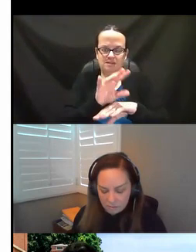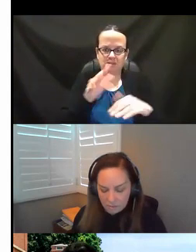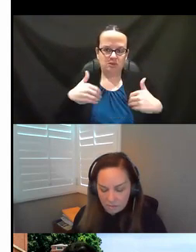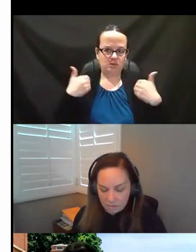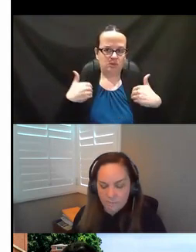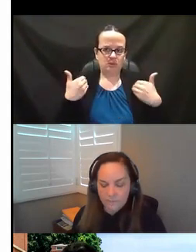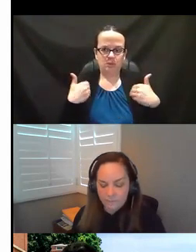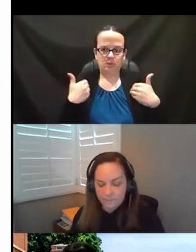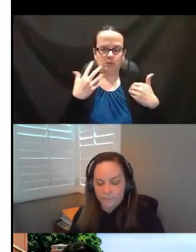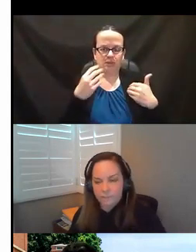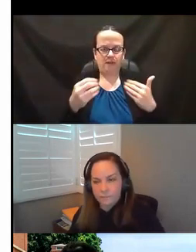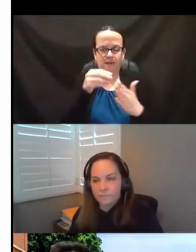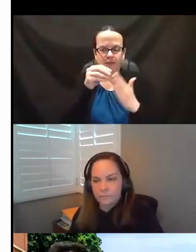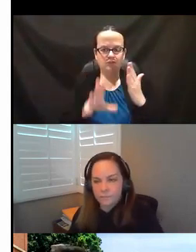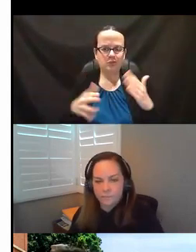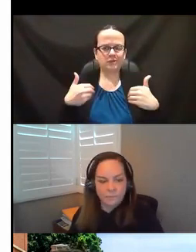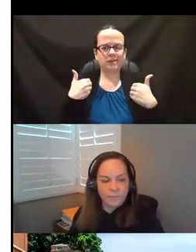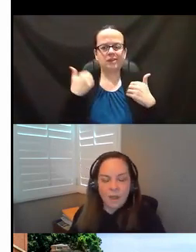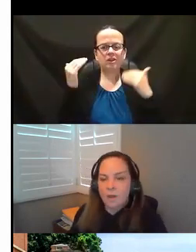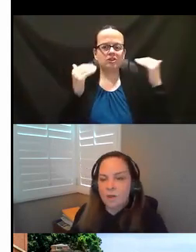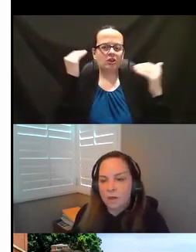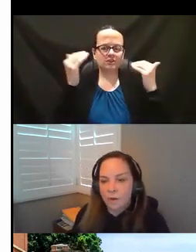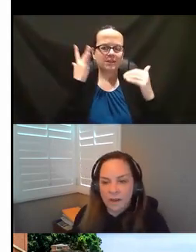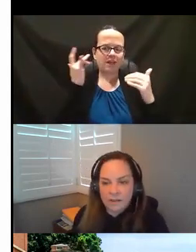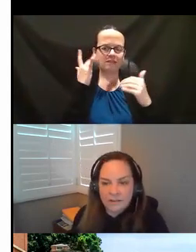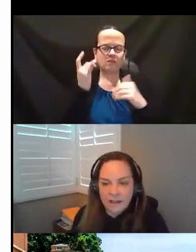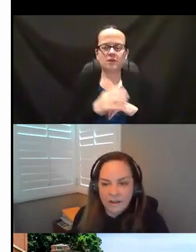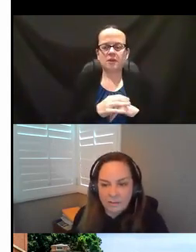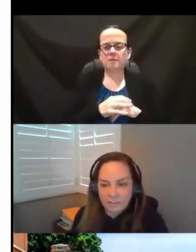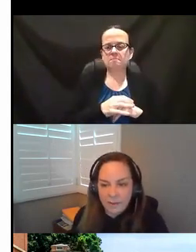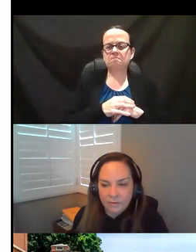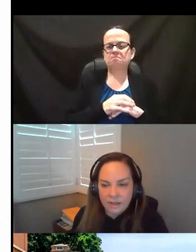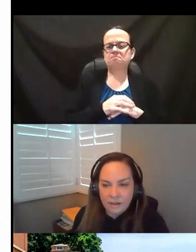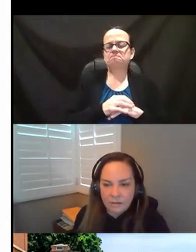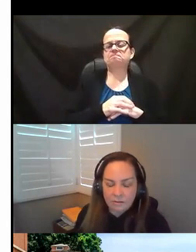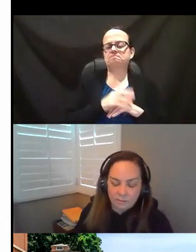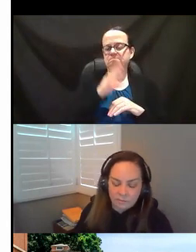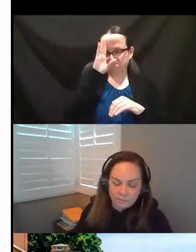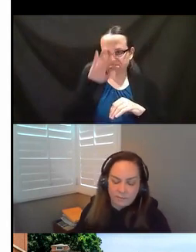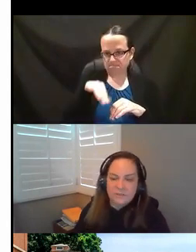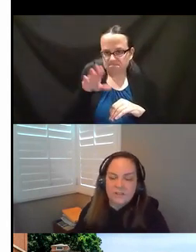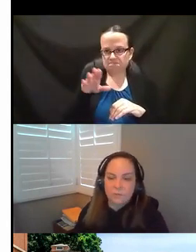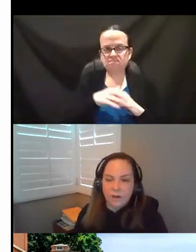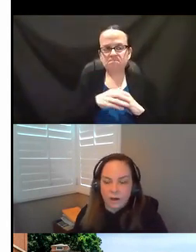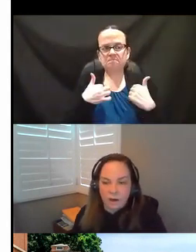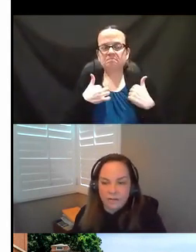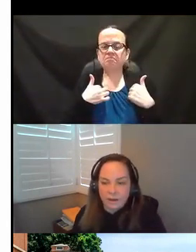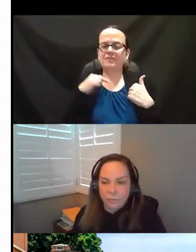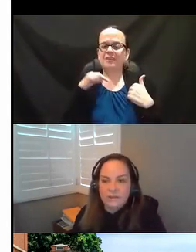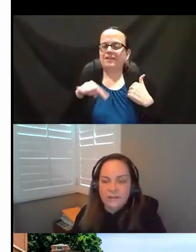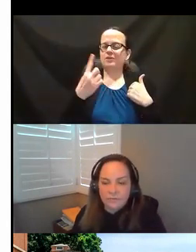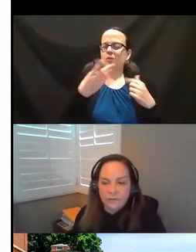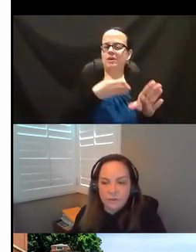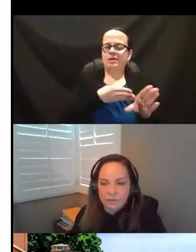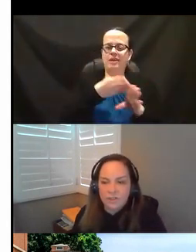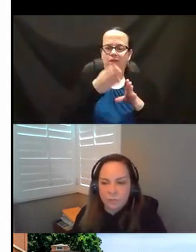students and young adults in California. You know, I can say, Michael, that this is one area that